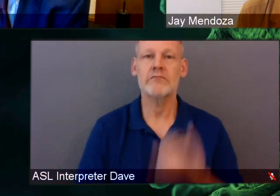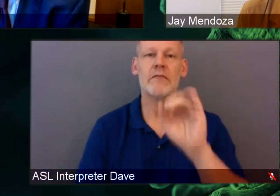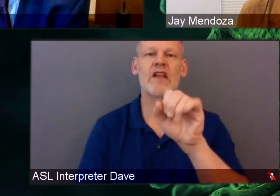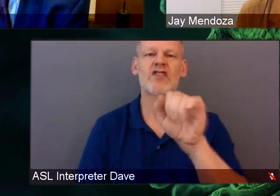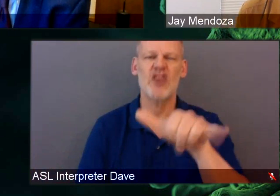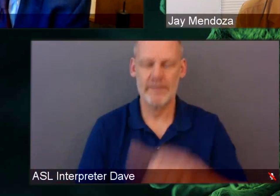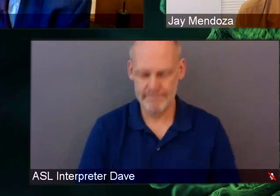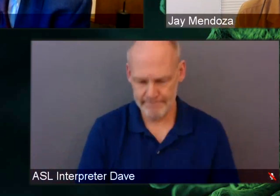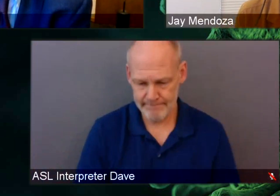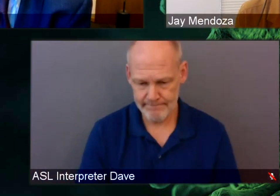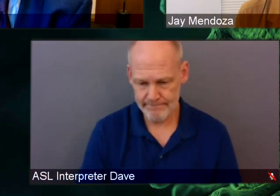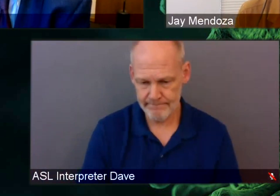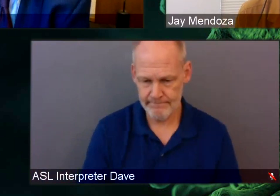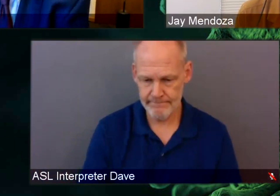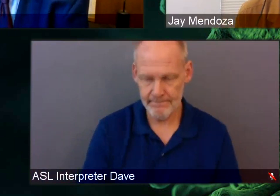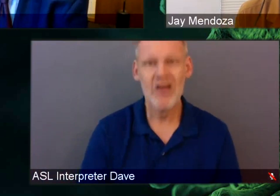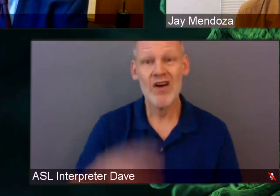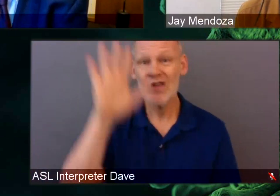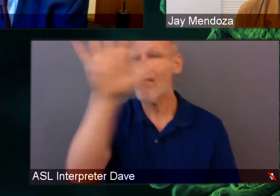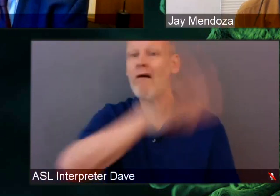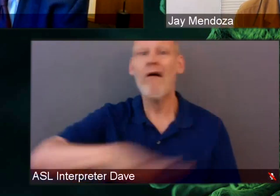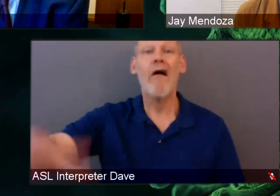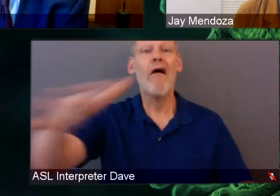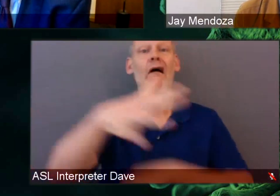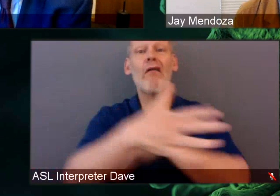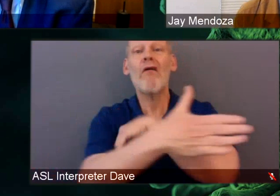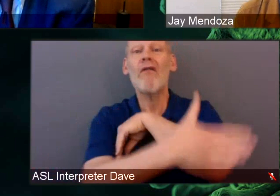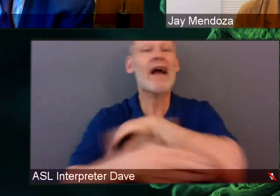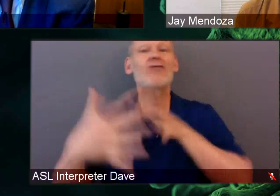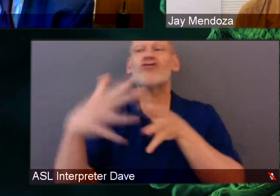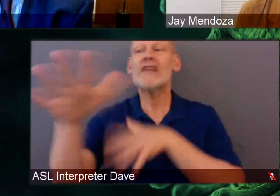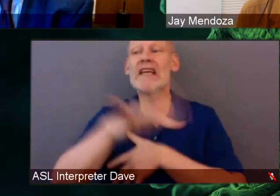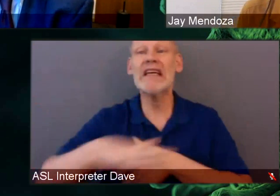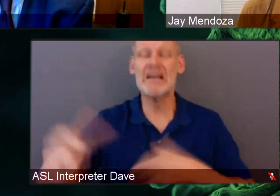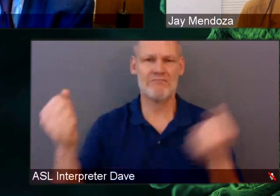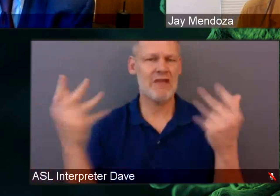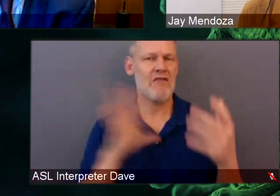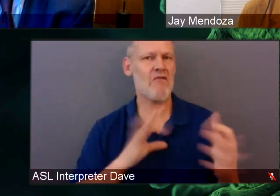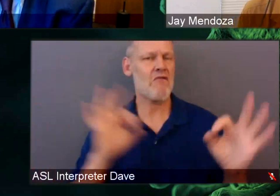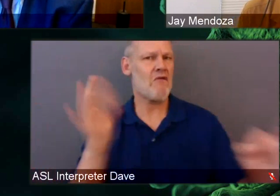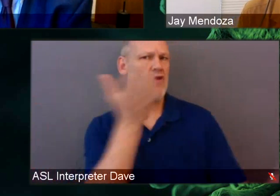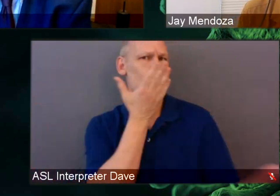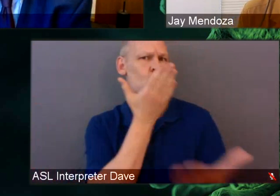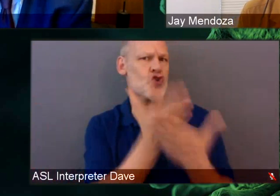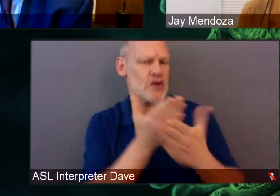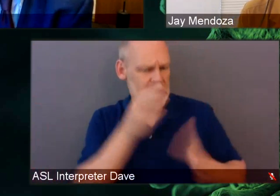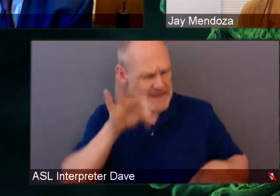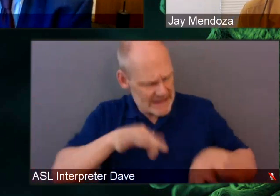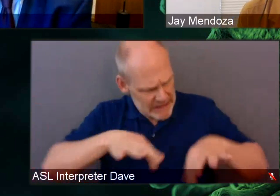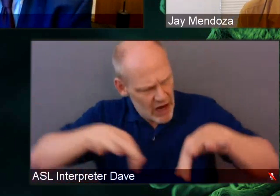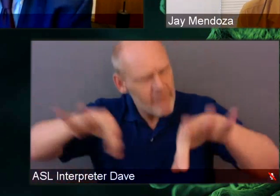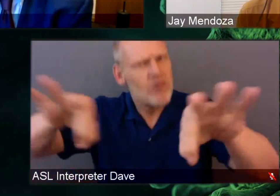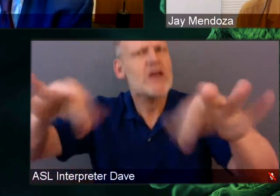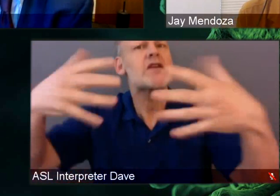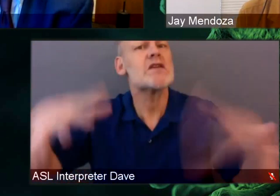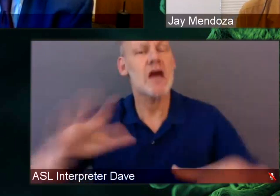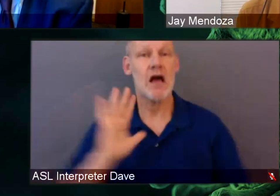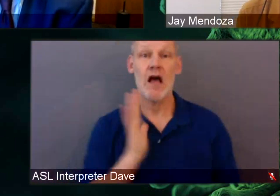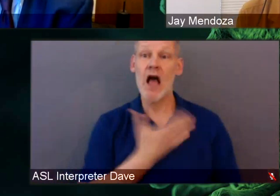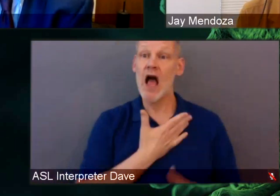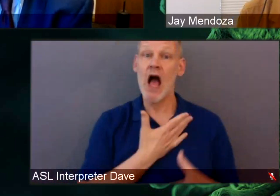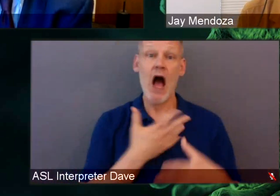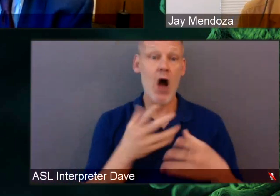country, you know, there are great discoveries being made here. But those discoveries are not reaching all populations, especially those that are